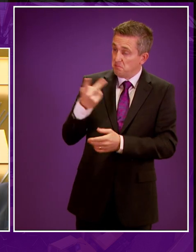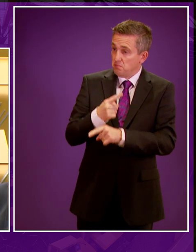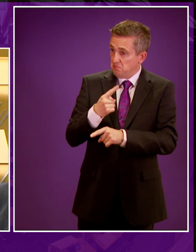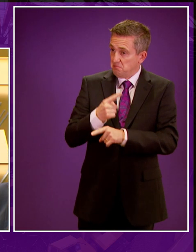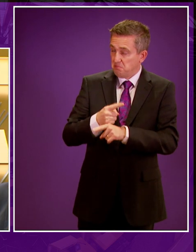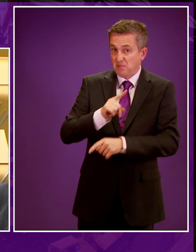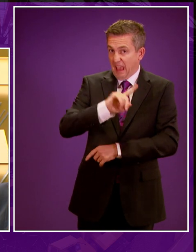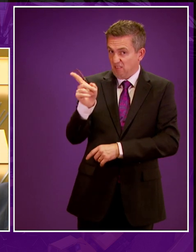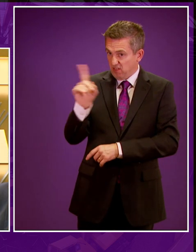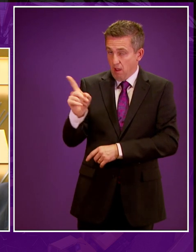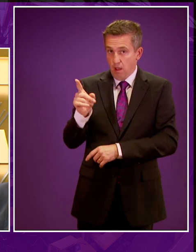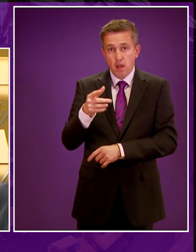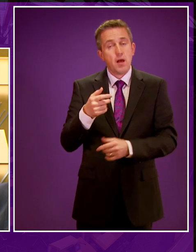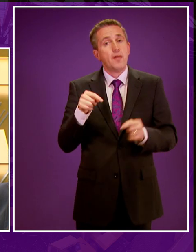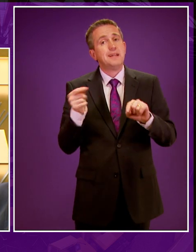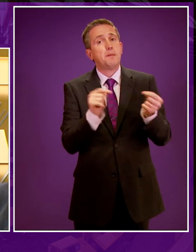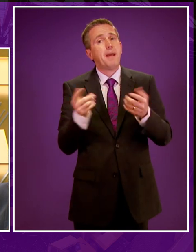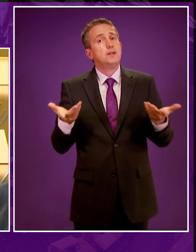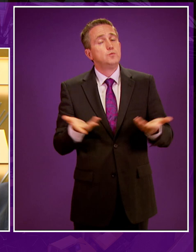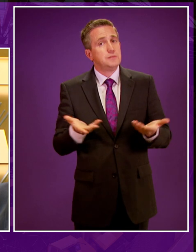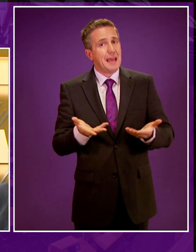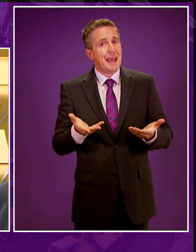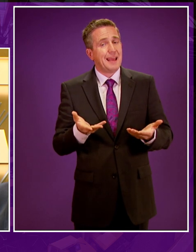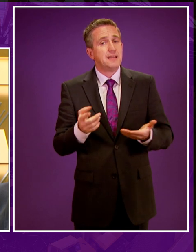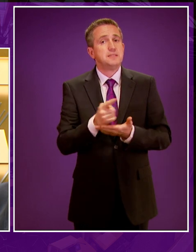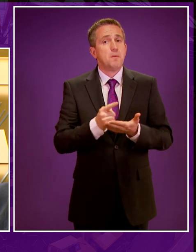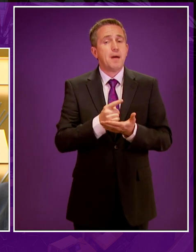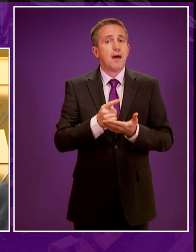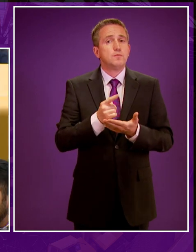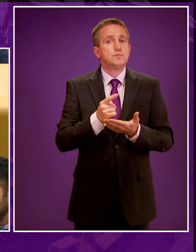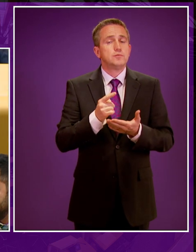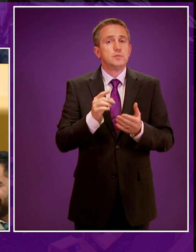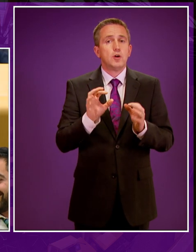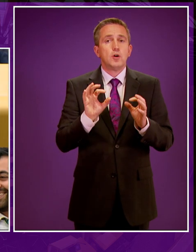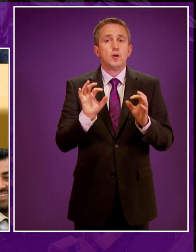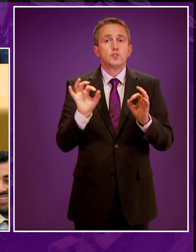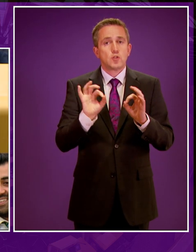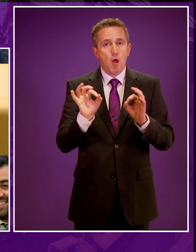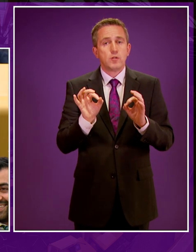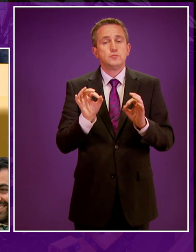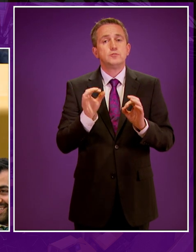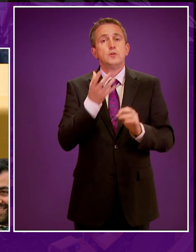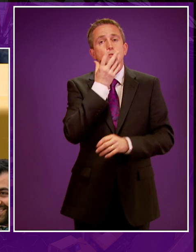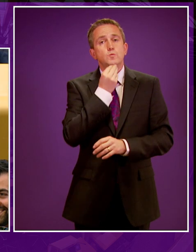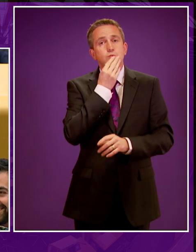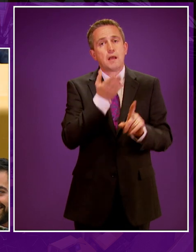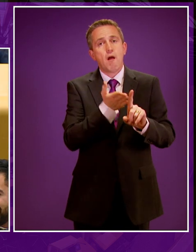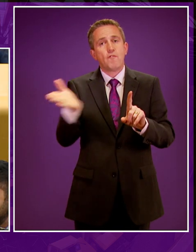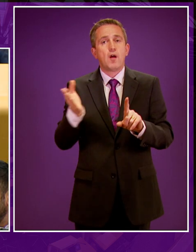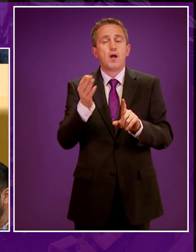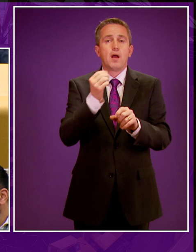course, but I really want to focus on the debate we're having today, which is about not creating a new source of, through unconventional oil and gas, a new source of